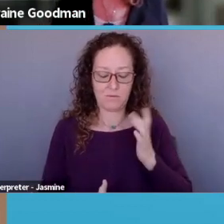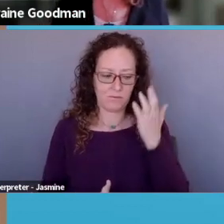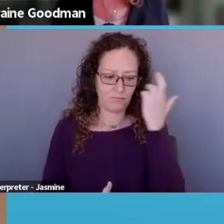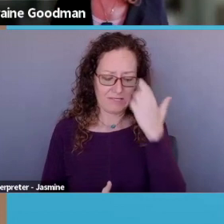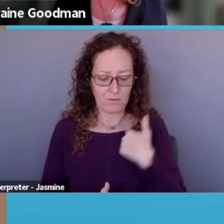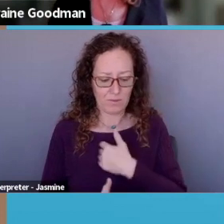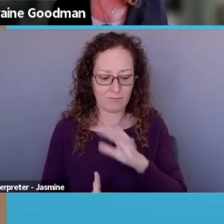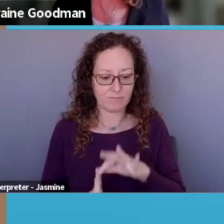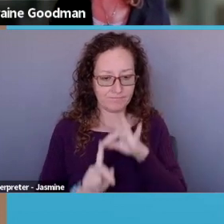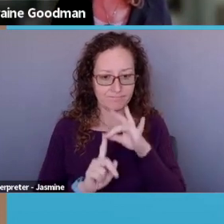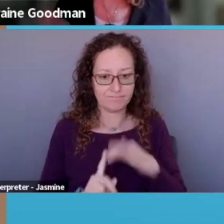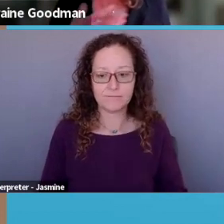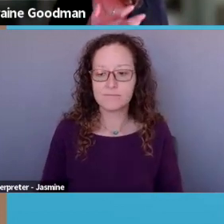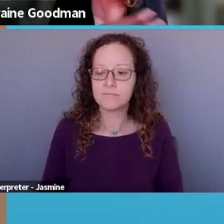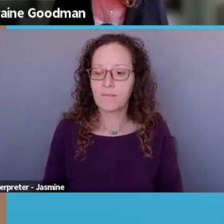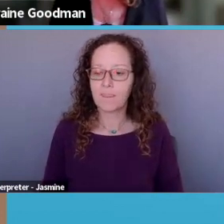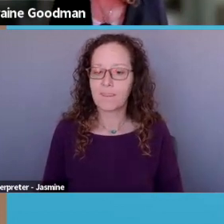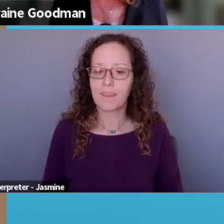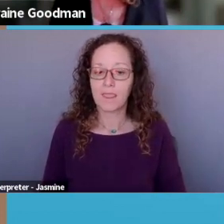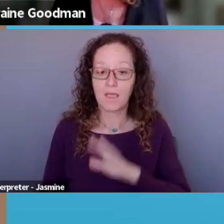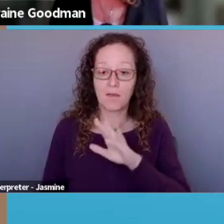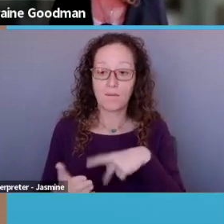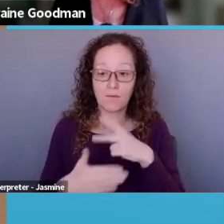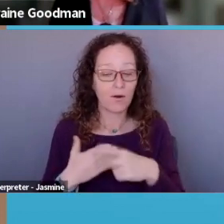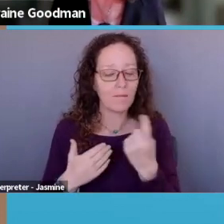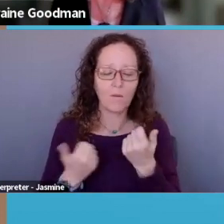always try to link any type of program to your mission.